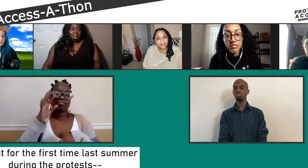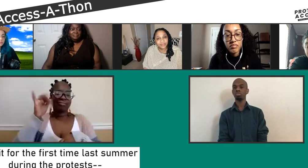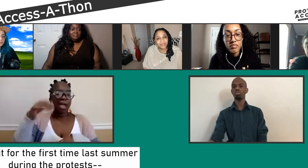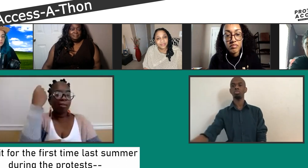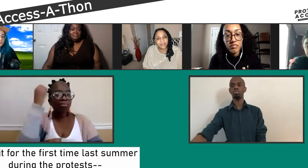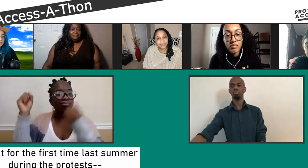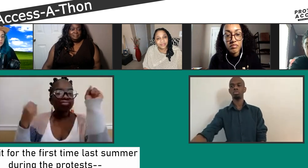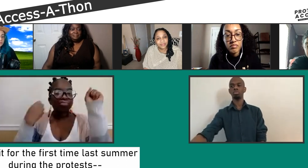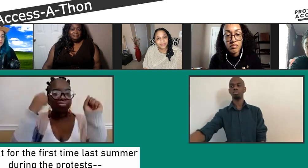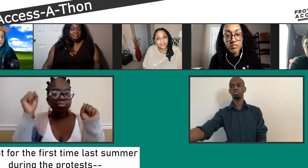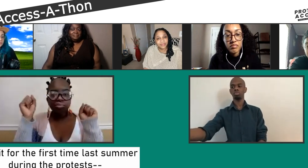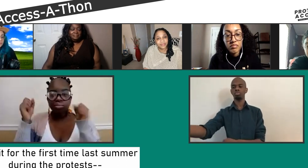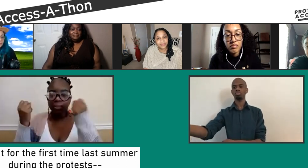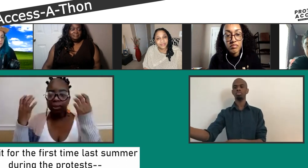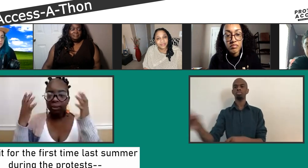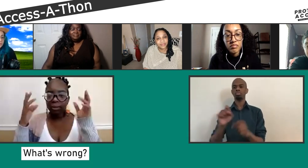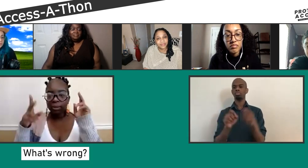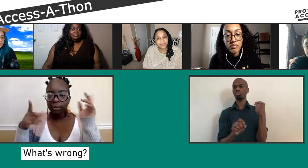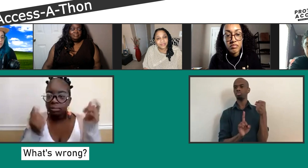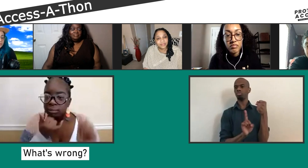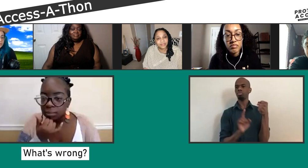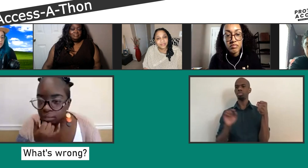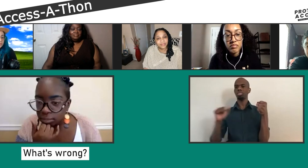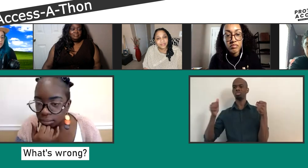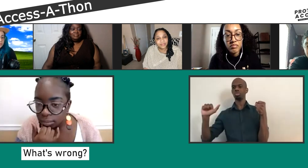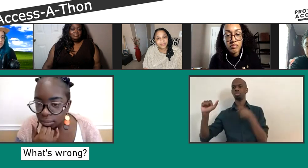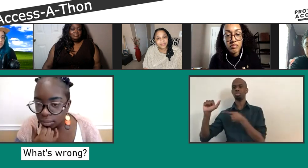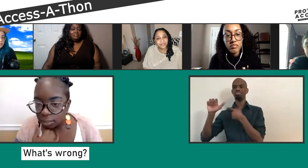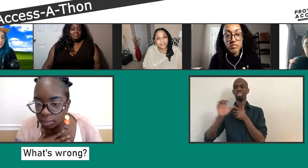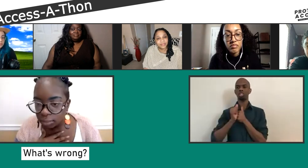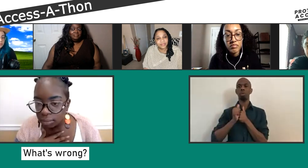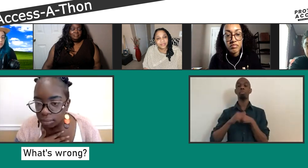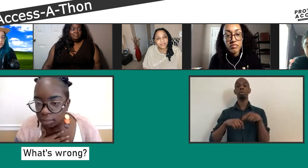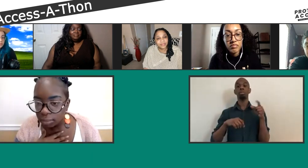Sorry, interpreters trying to get the message. Raven, can you repeat yourself for me?